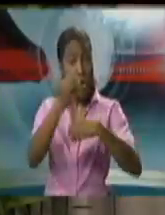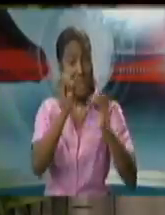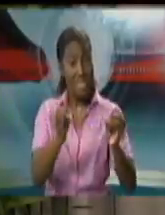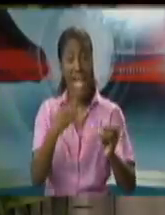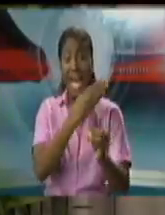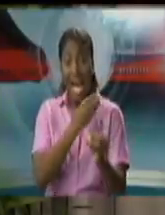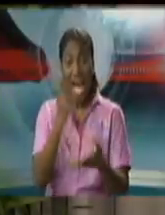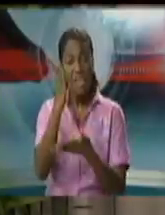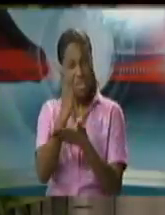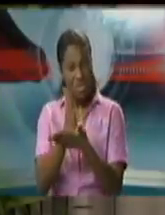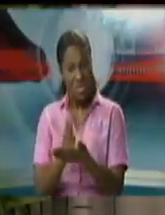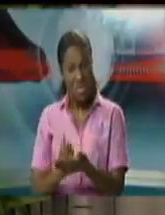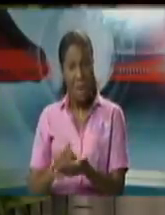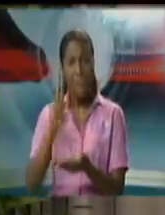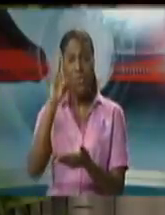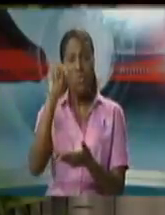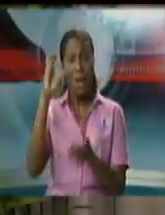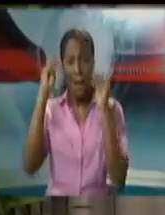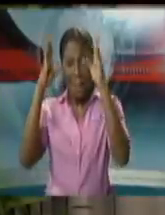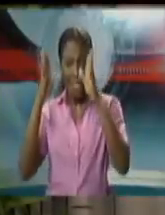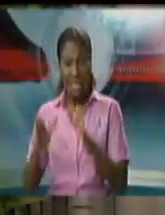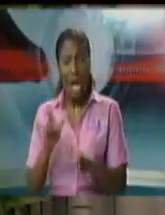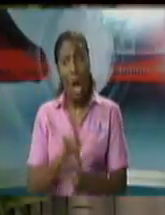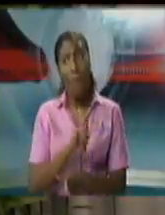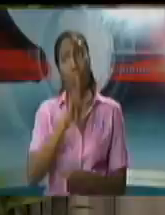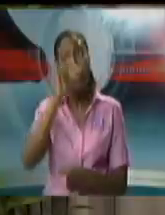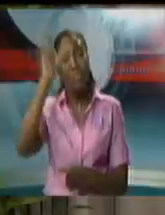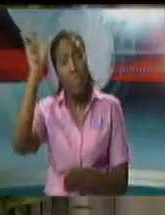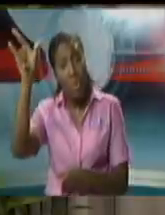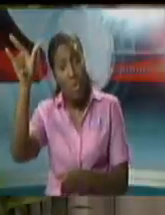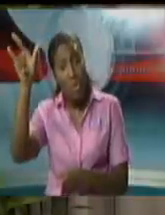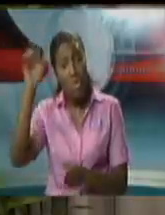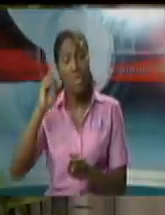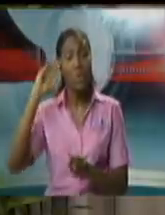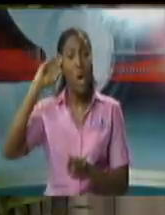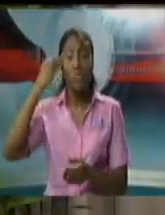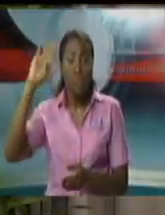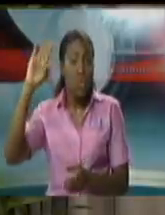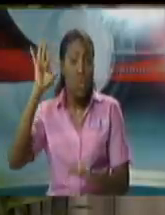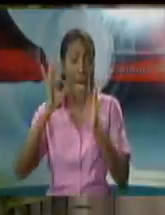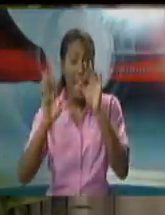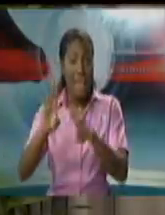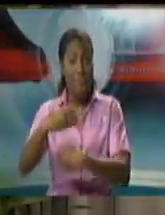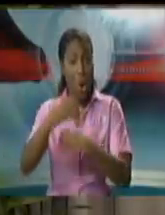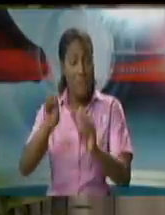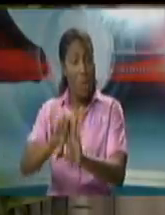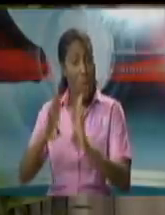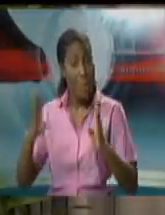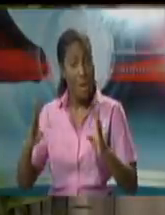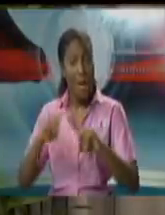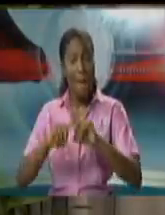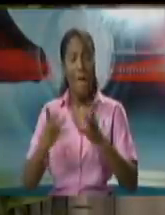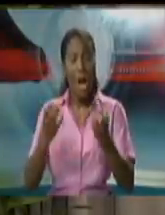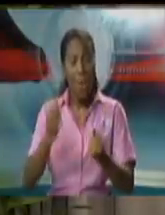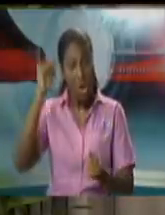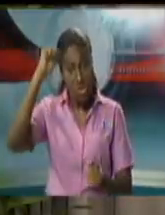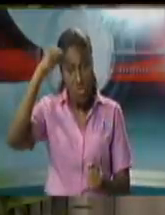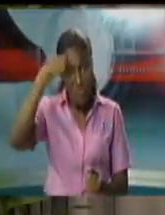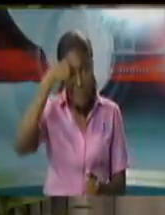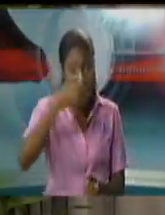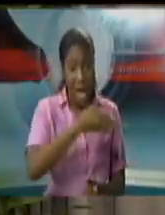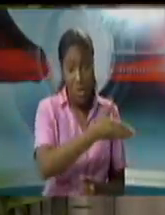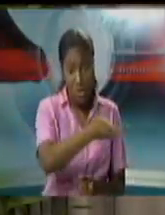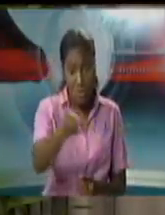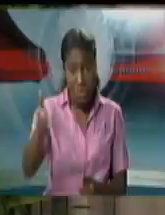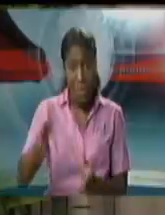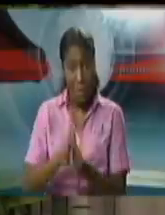opposition who are abroad I'm not quite sure I don't know the status of their offices for sure but I just want to remind the population that